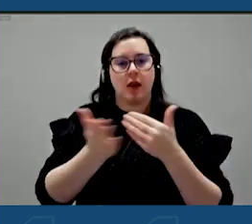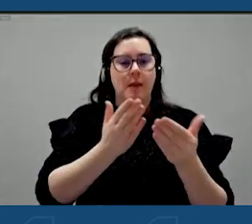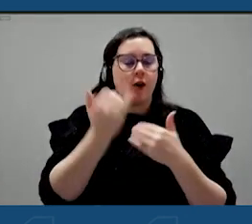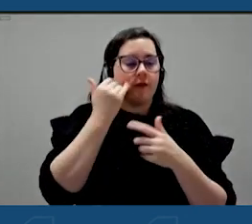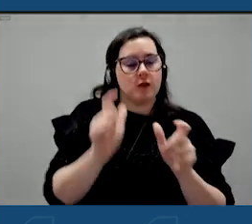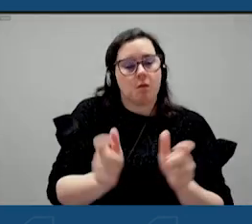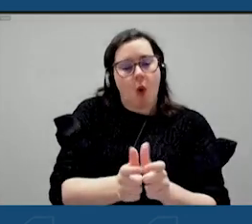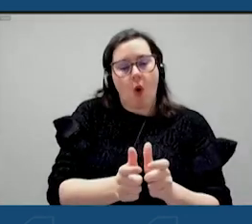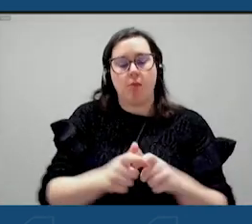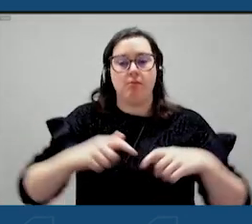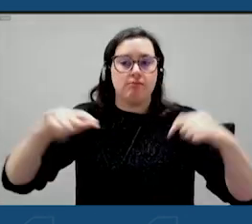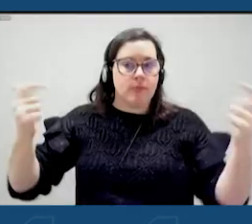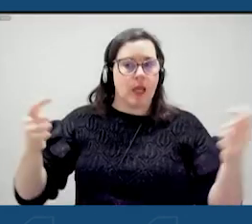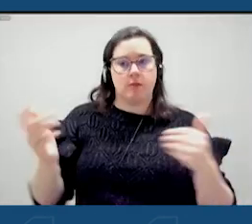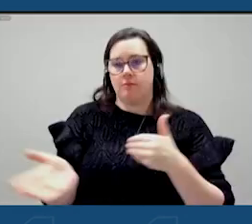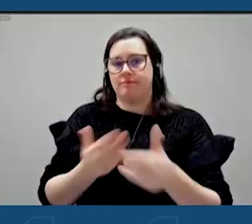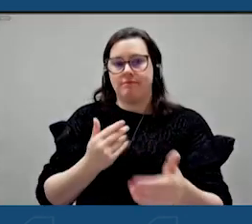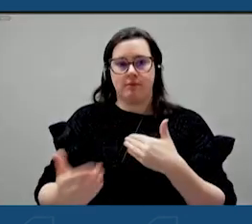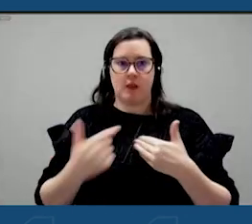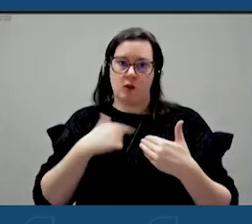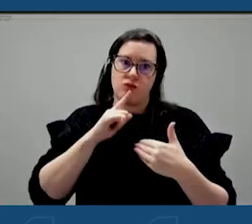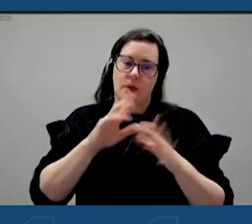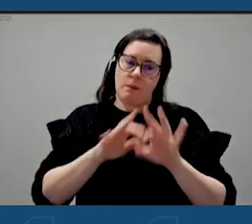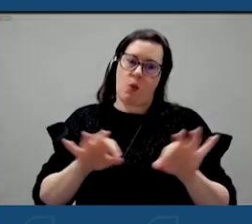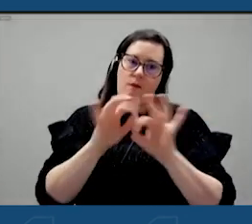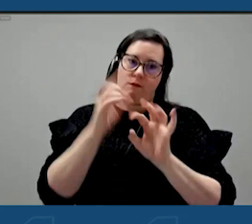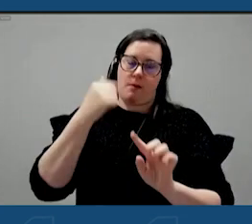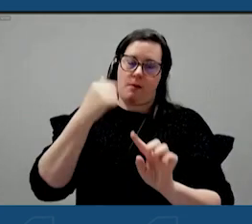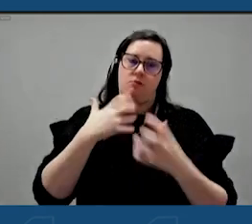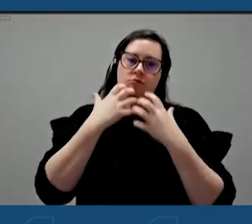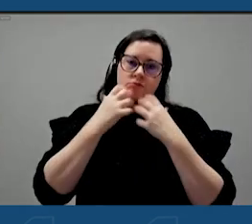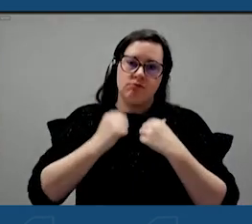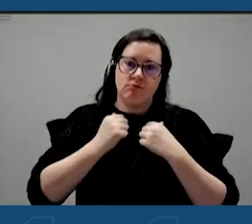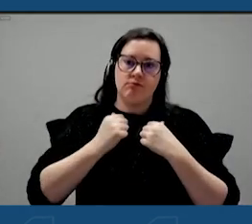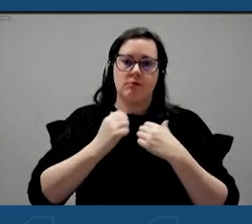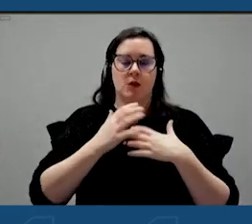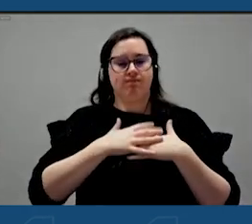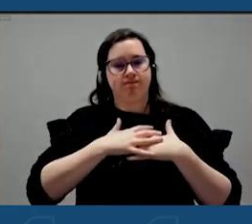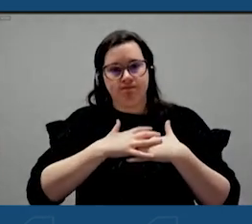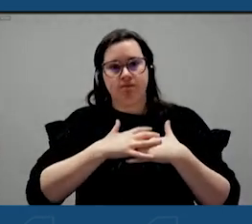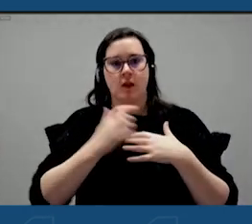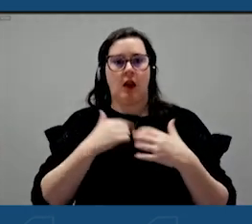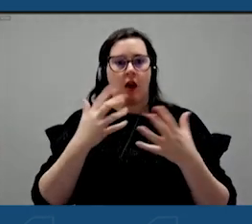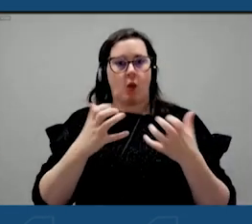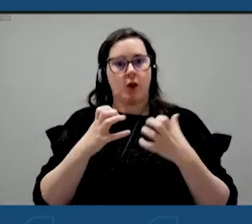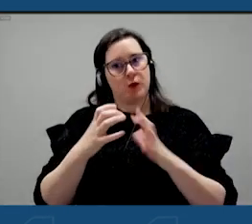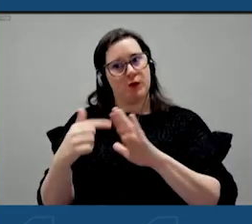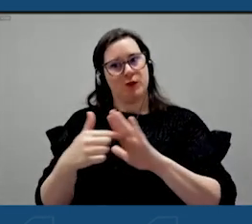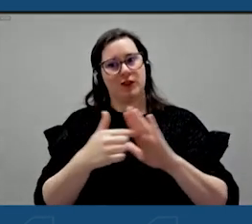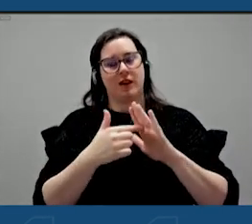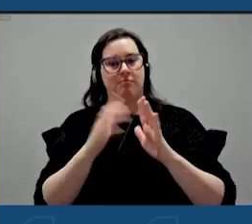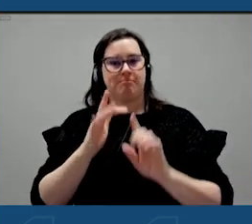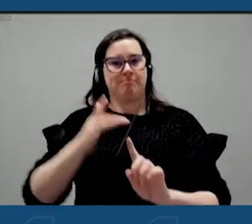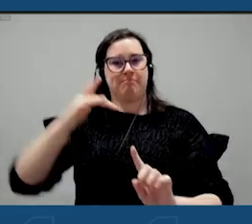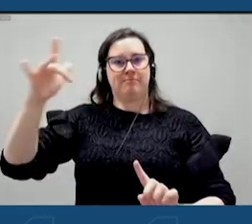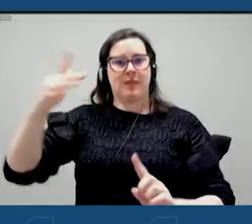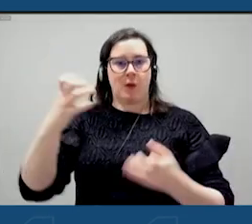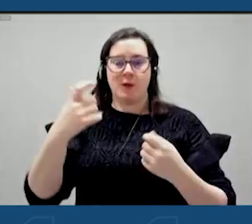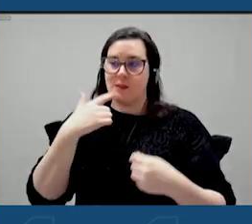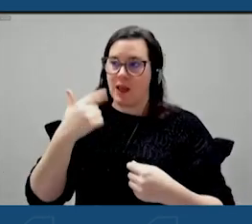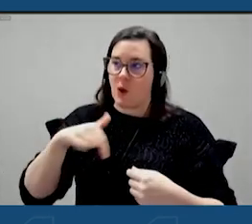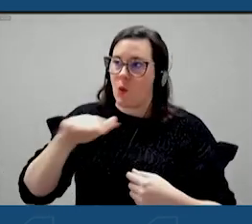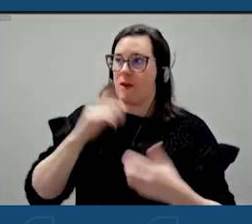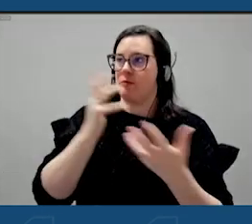population matters to me. So this is deeply personal. I want you to shine. I want you to go out there and just say, we are a